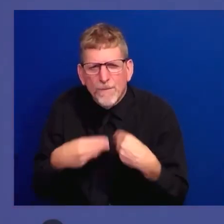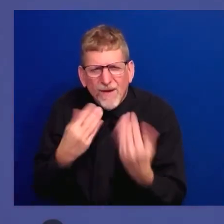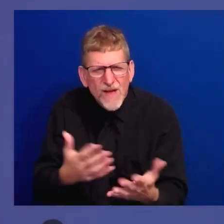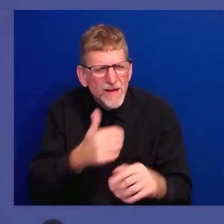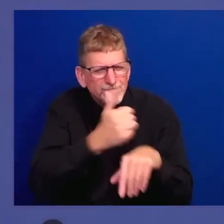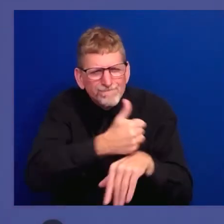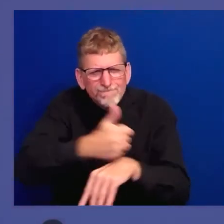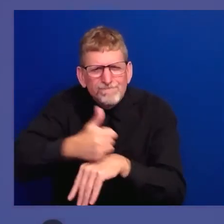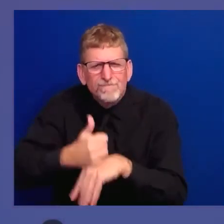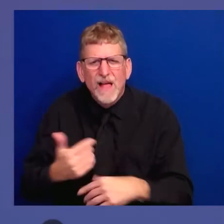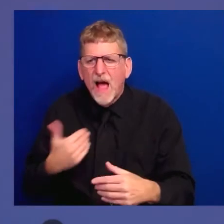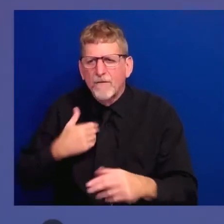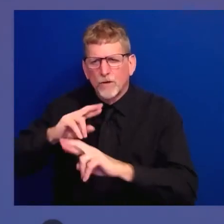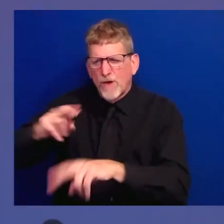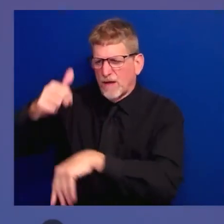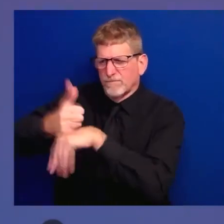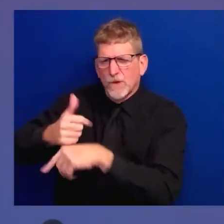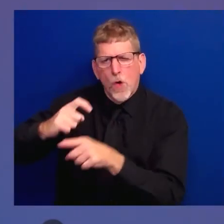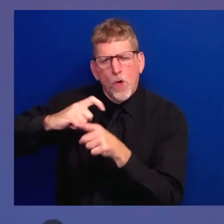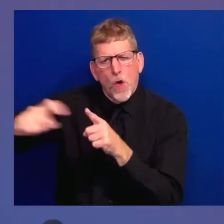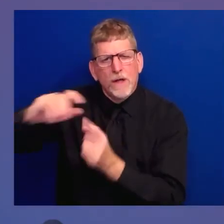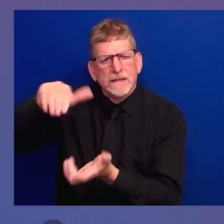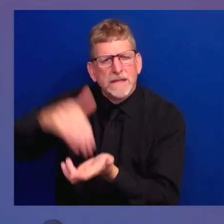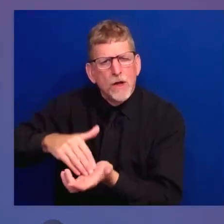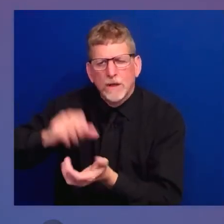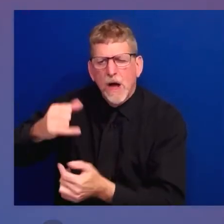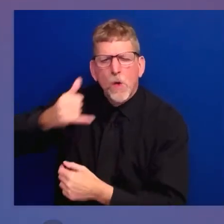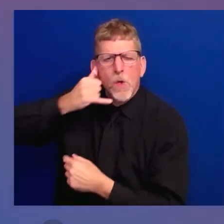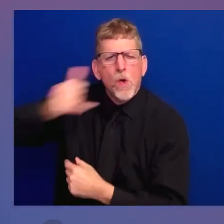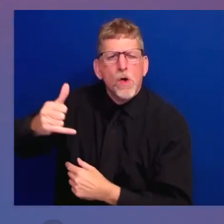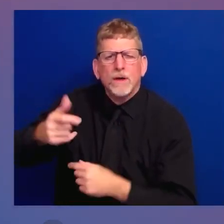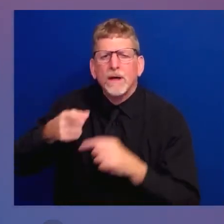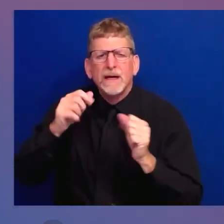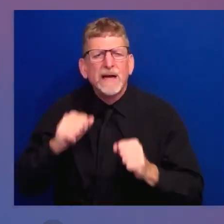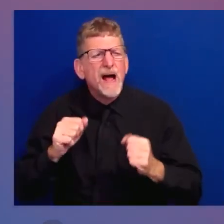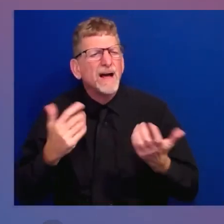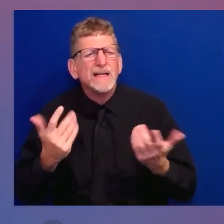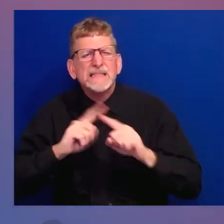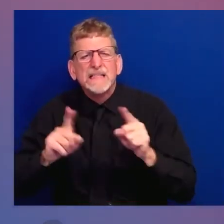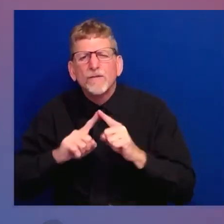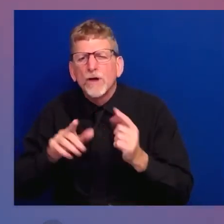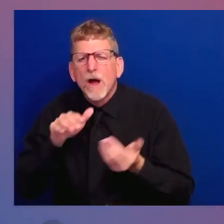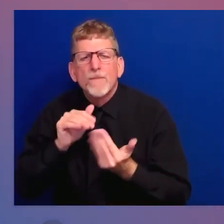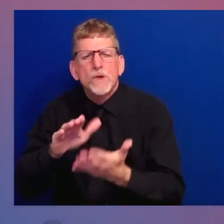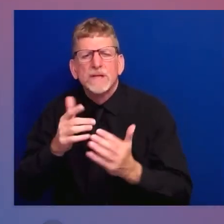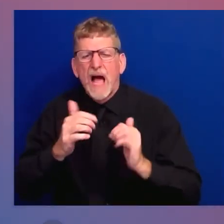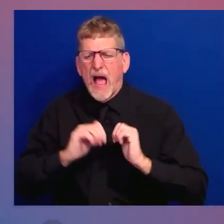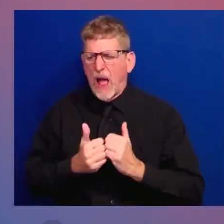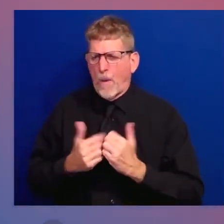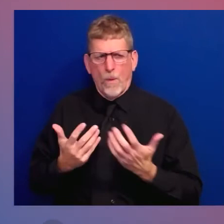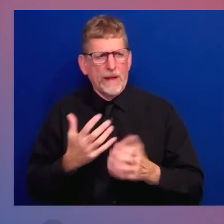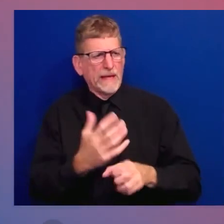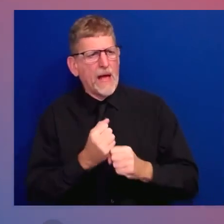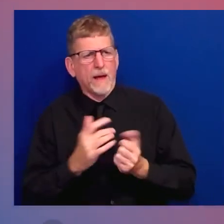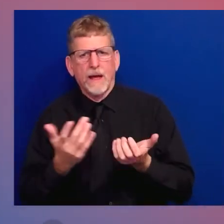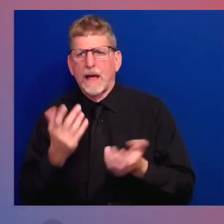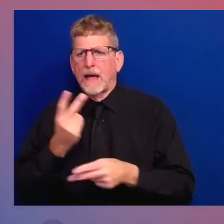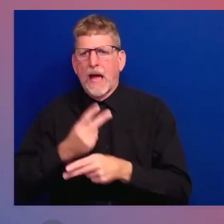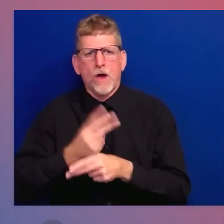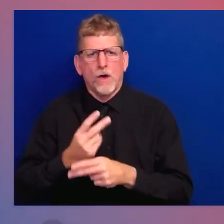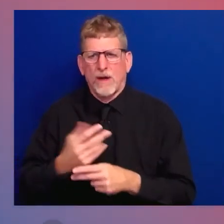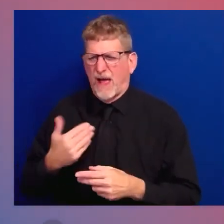care that's consistent, comprehensive, and high quality. Folks, these are the kinds of steps that can make a difference